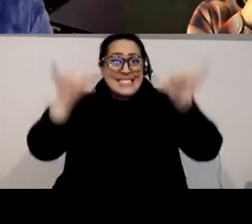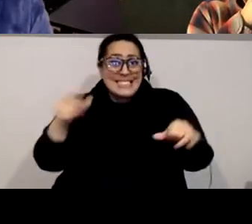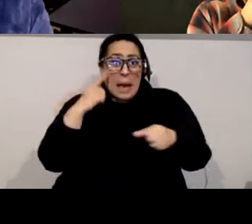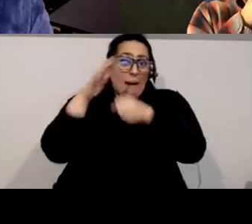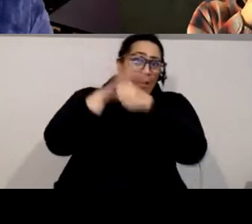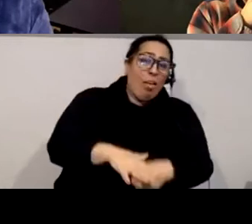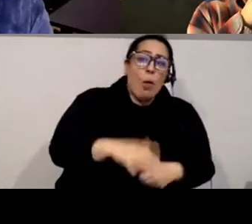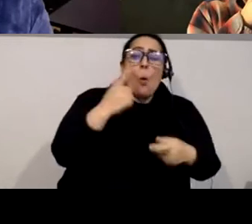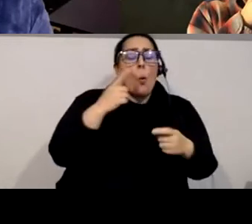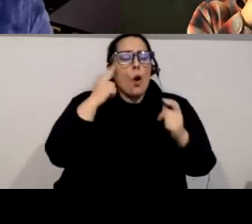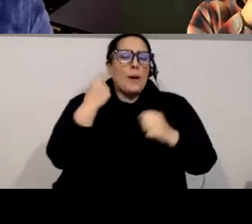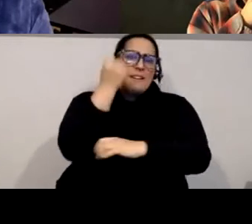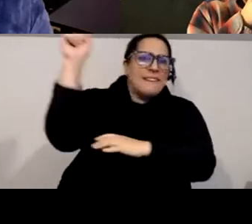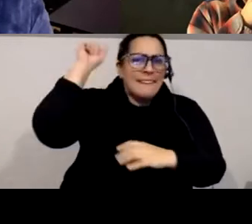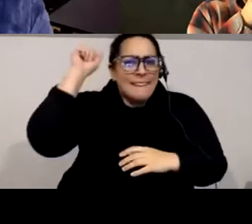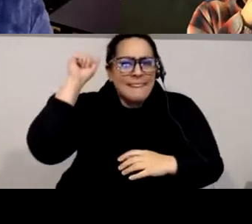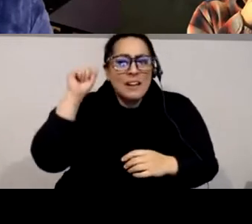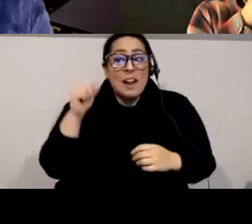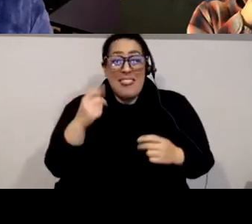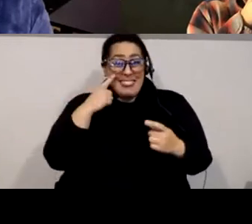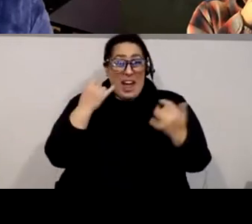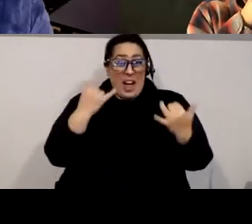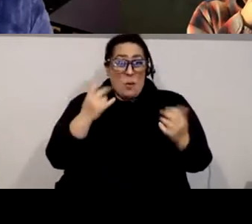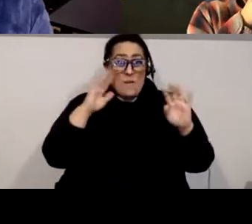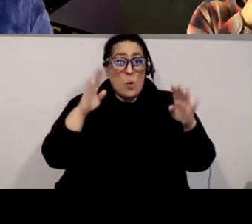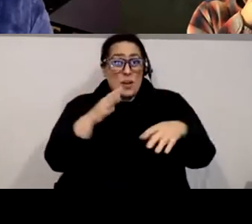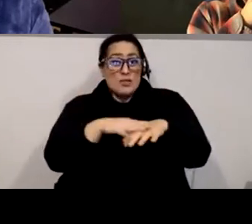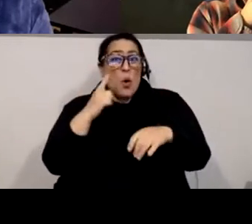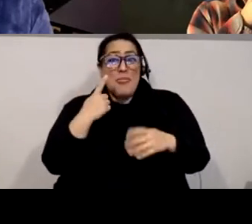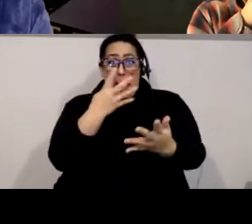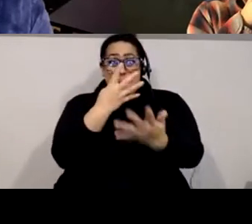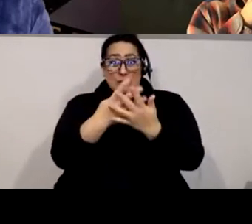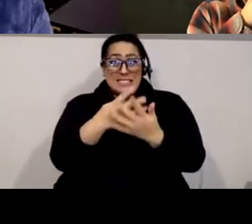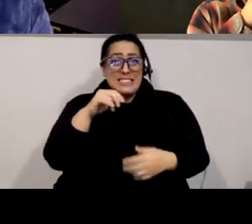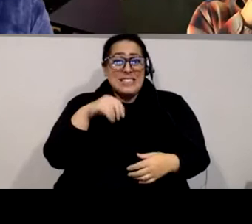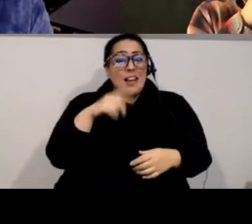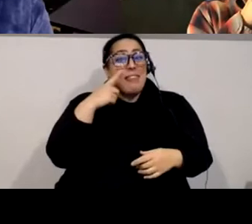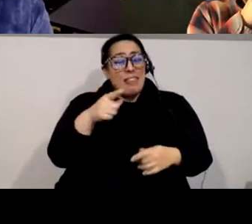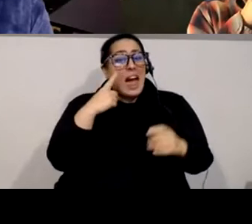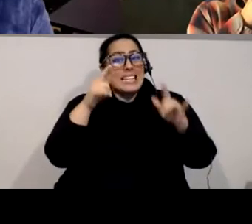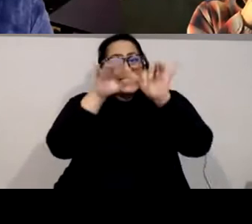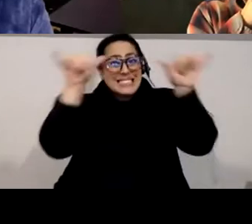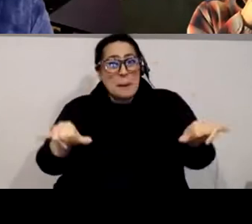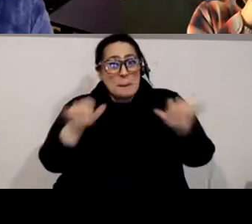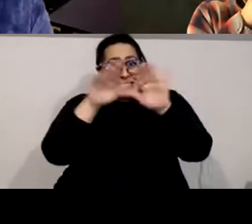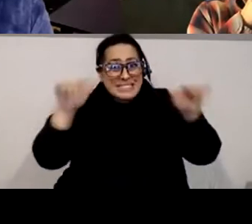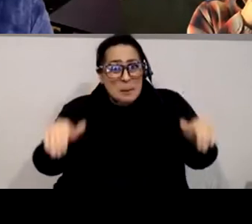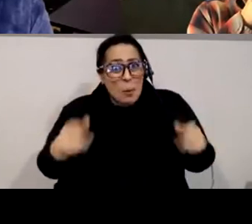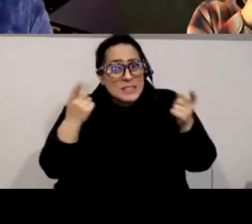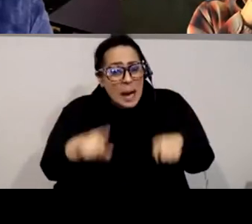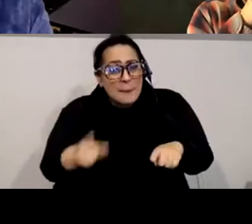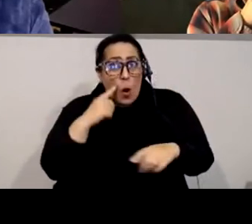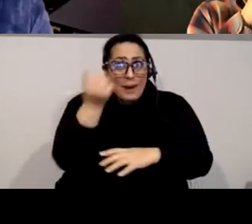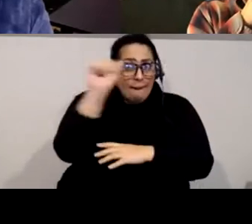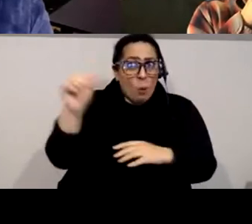showing that object of the prison industrial complex is really powerful to see that in a video and who's watching this so there's a lot going